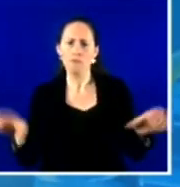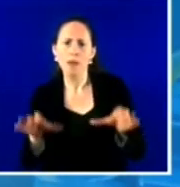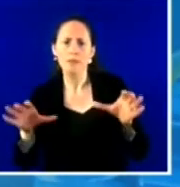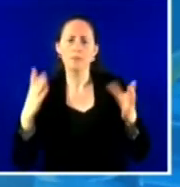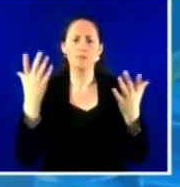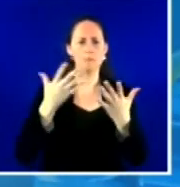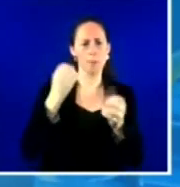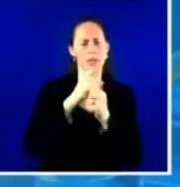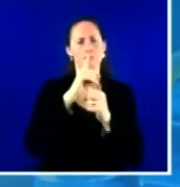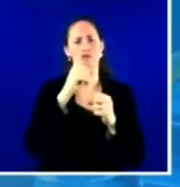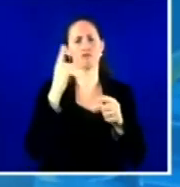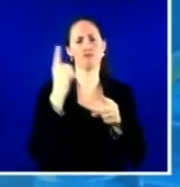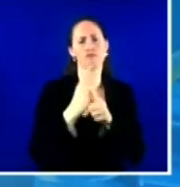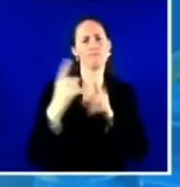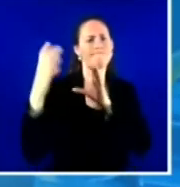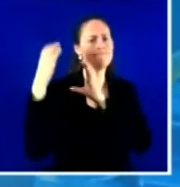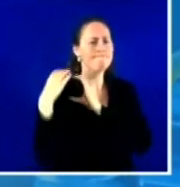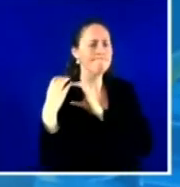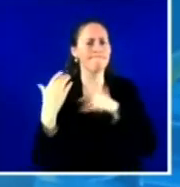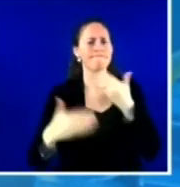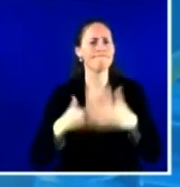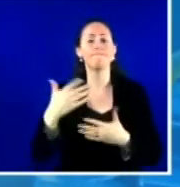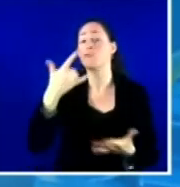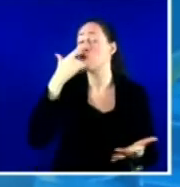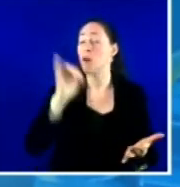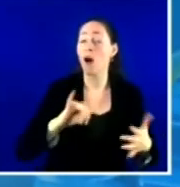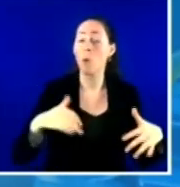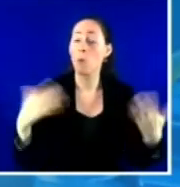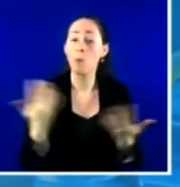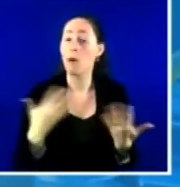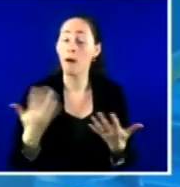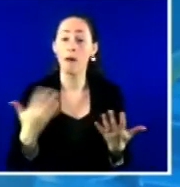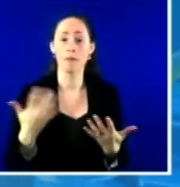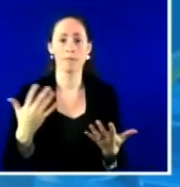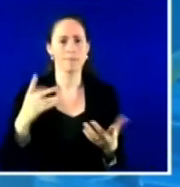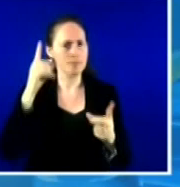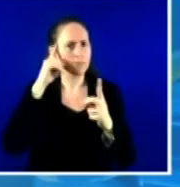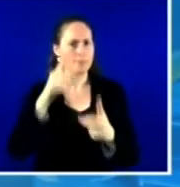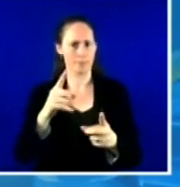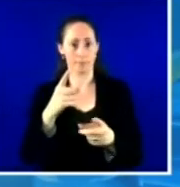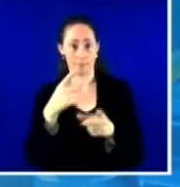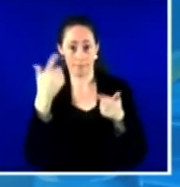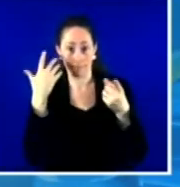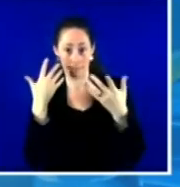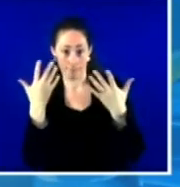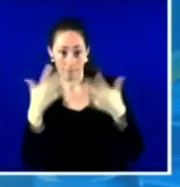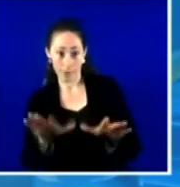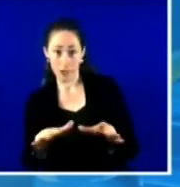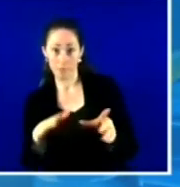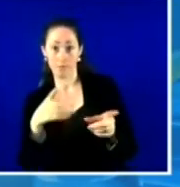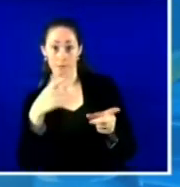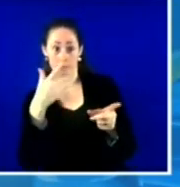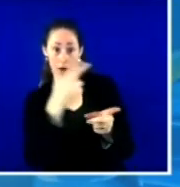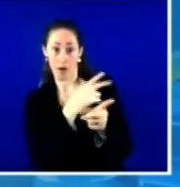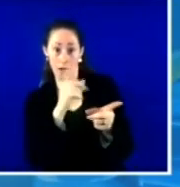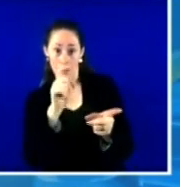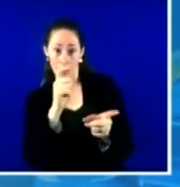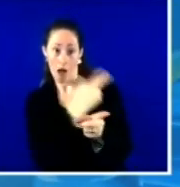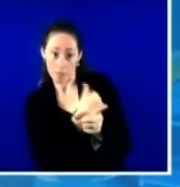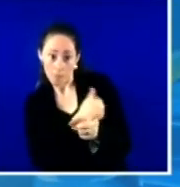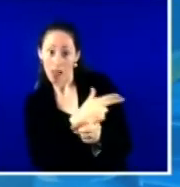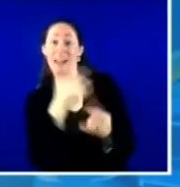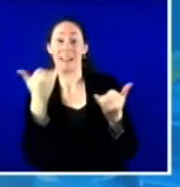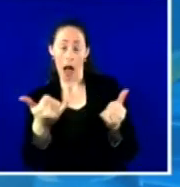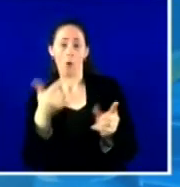but are not limited to, vaccinations upon discharge from the hospital, vaccinations at emergency departments, distributing shots